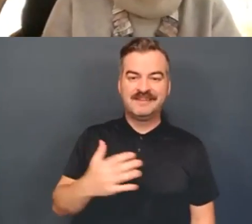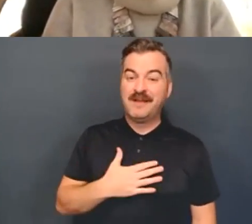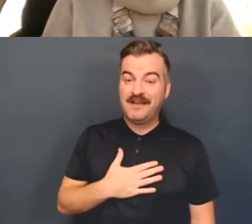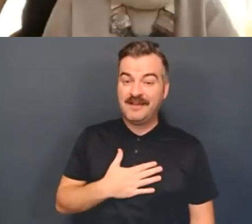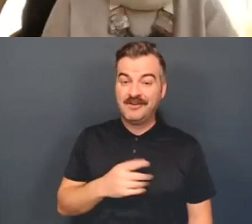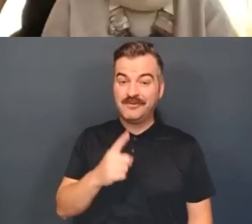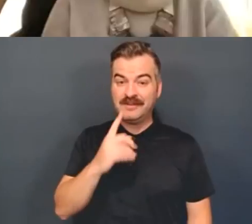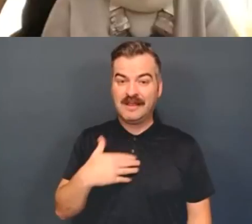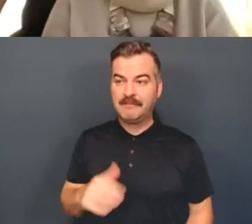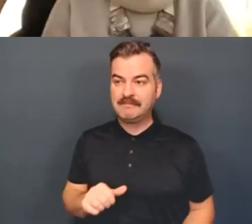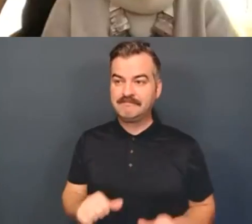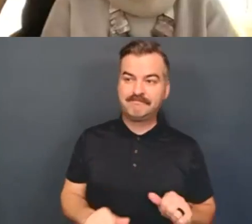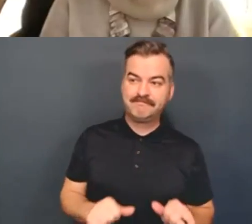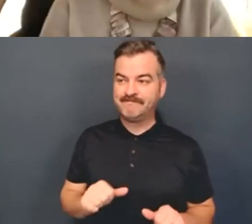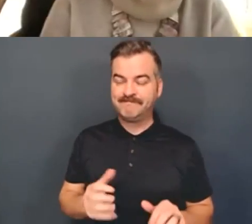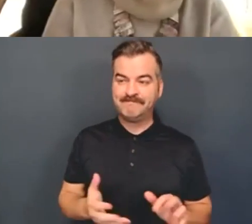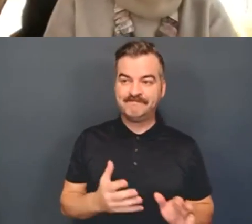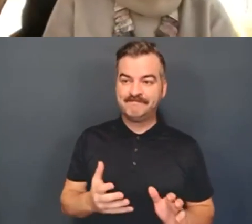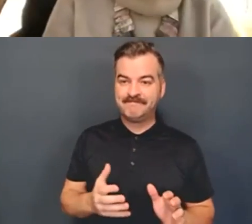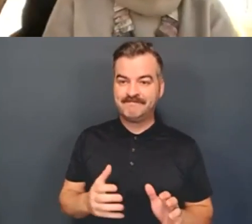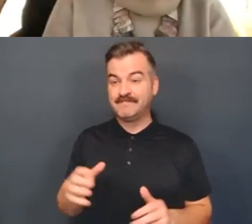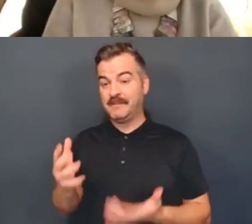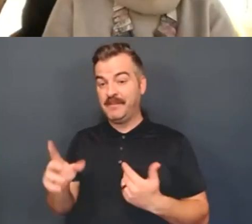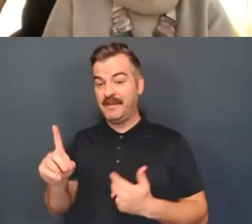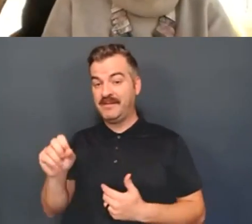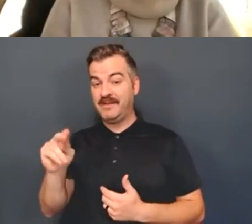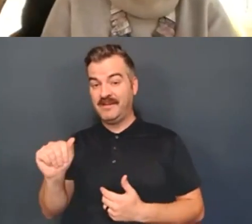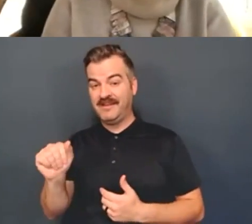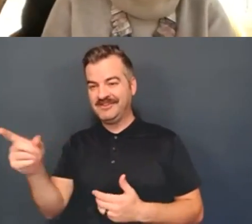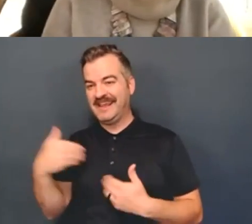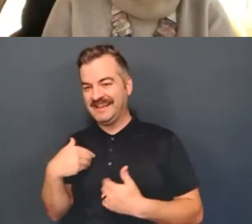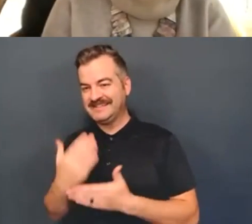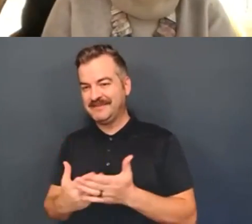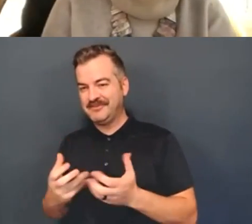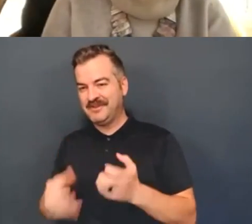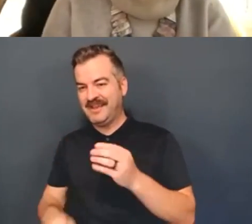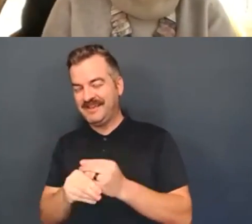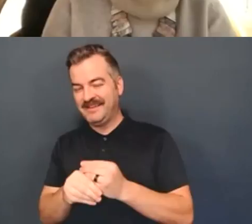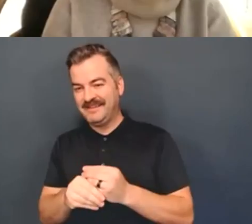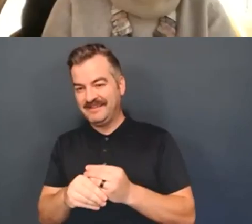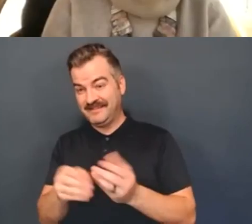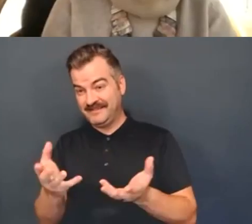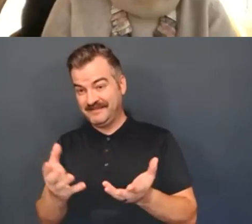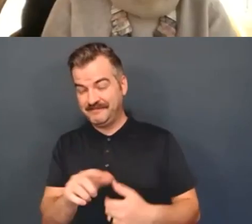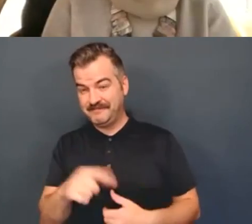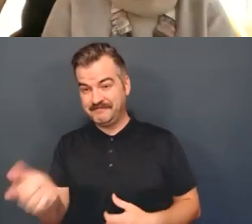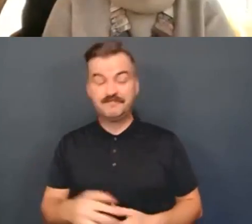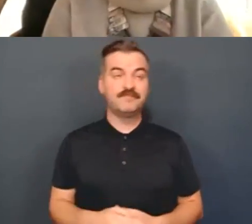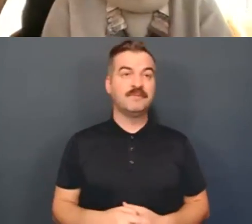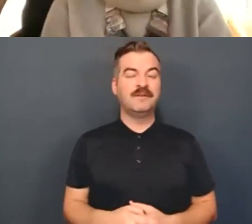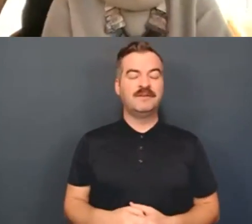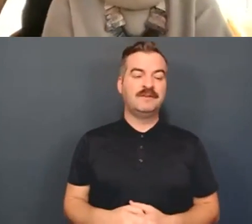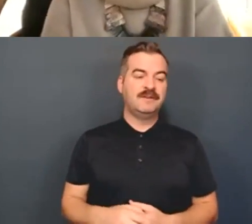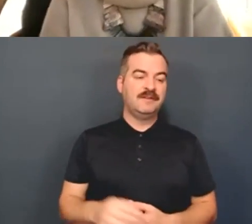quandary. And I, know, Donna has some things to say about that. Yeah. You know,